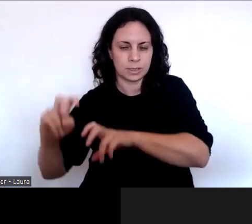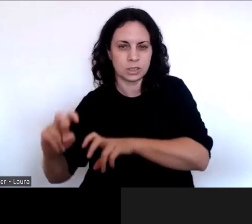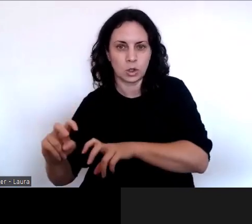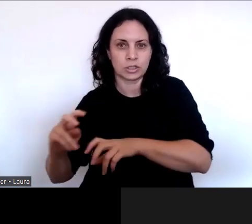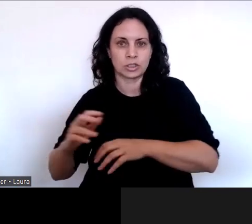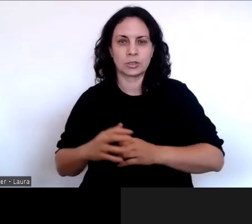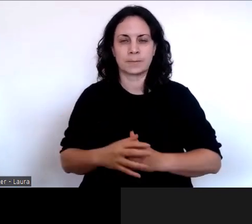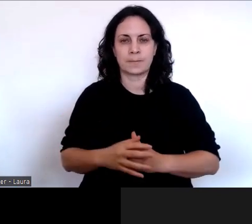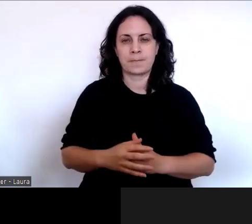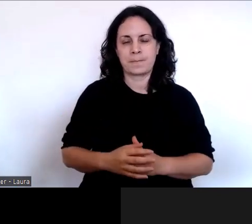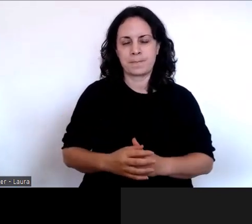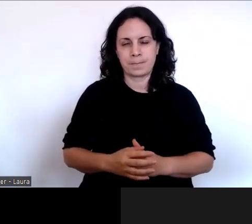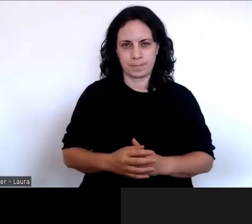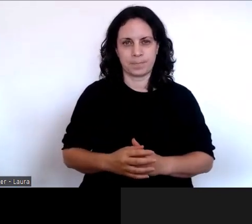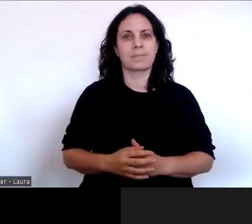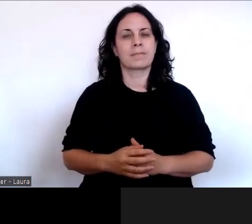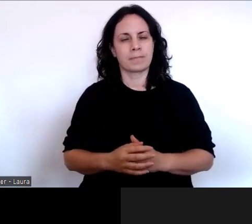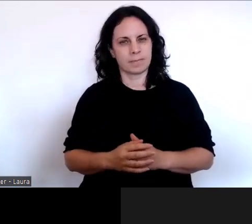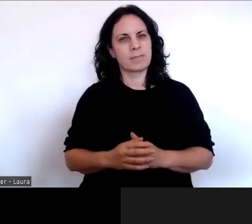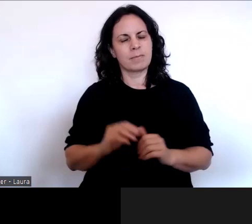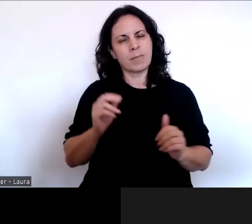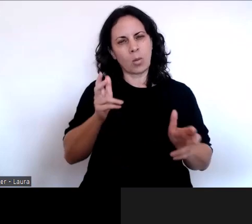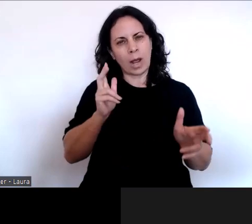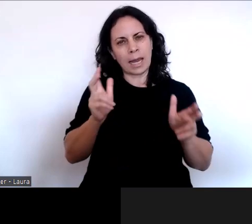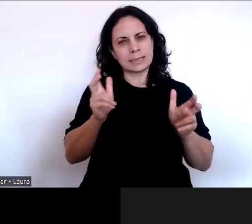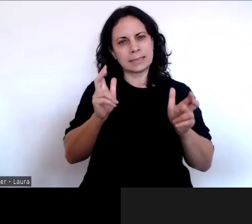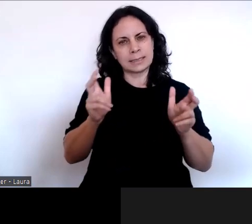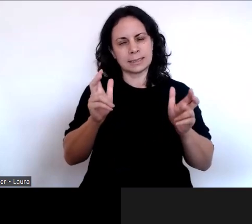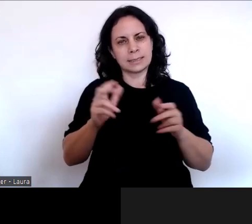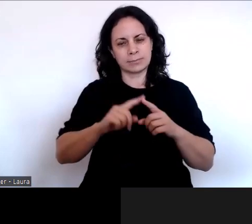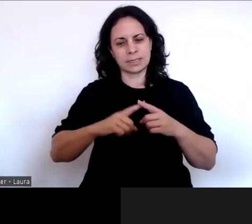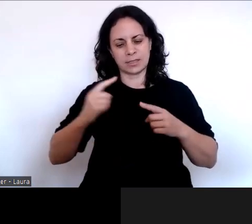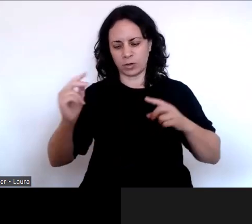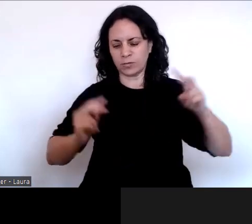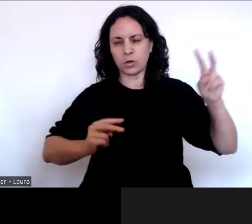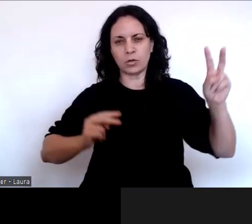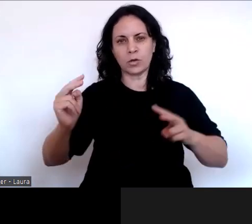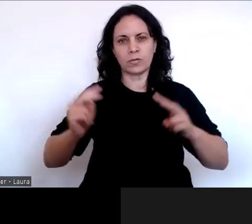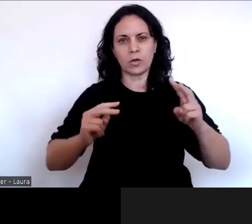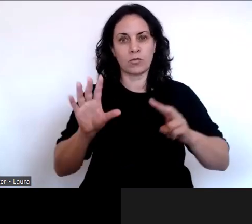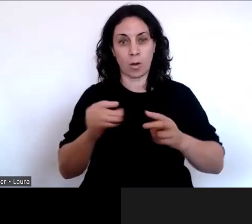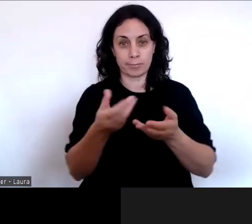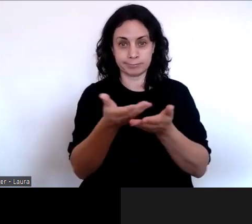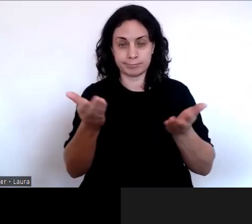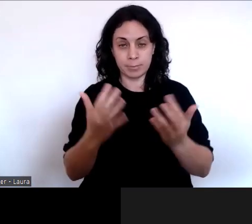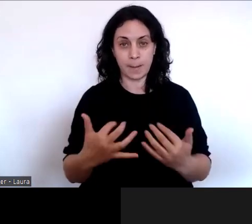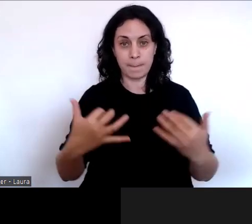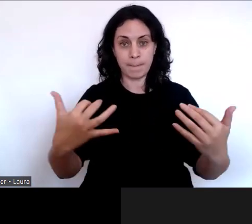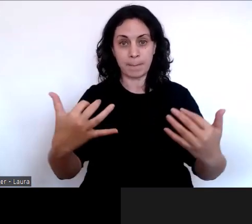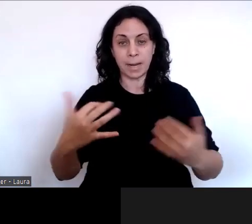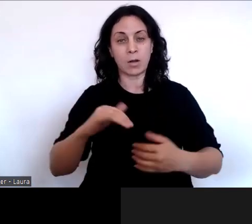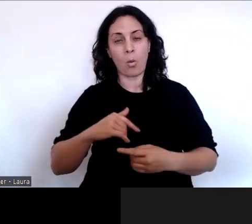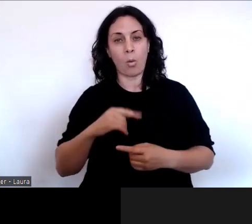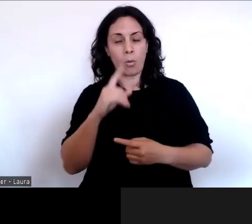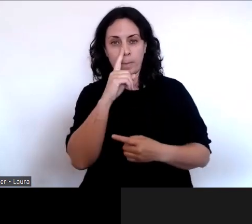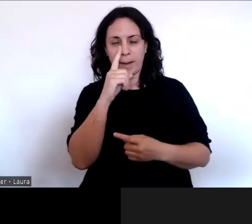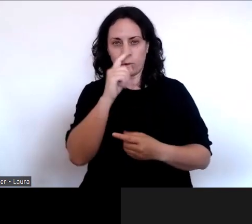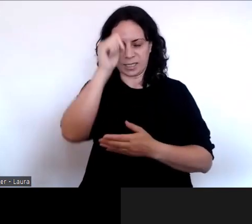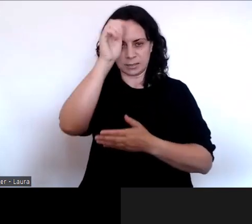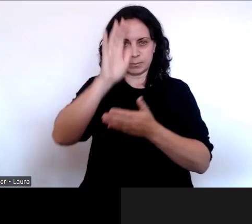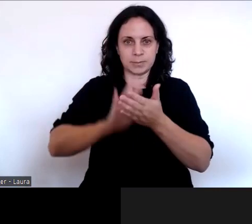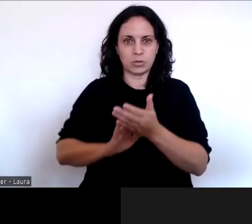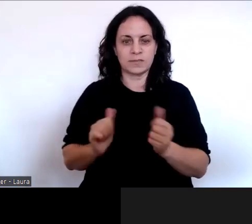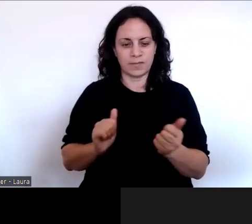And we listen to the views of the public and in particular people who had experience of the laws that we're